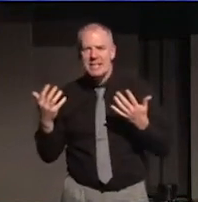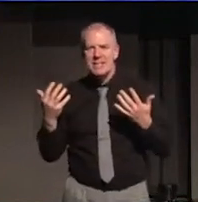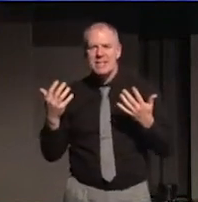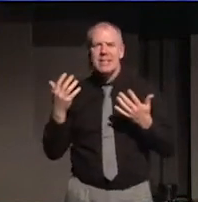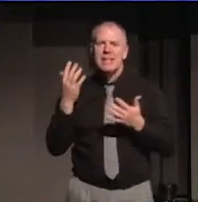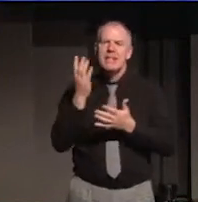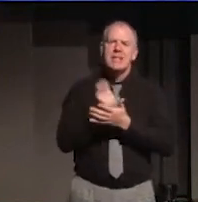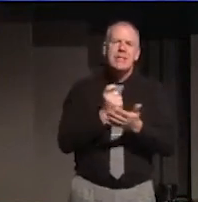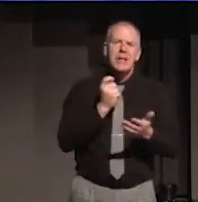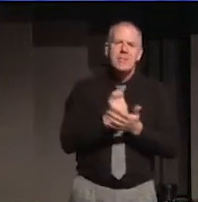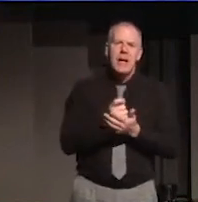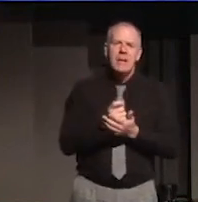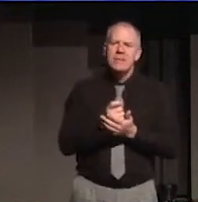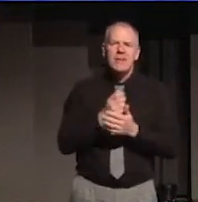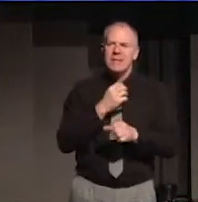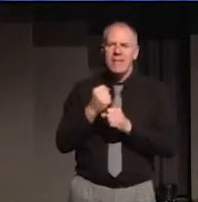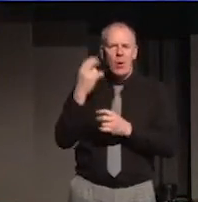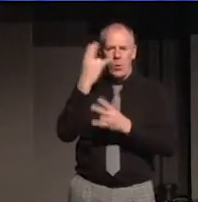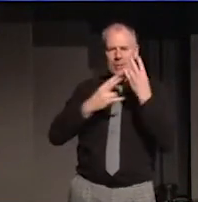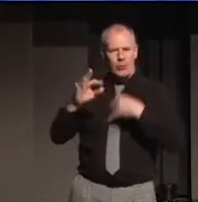first questioning them ourselves.